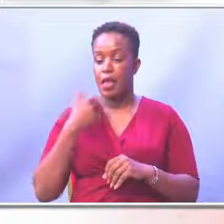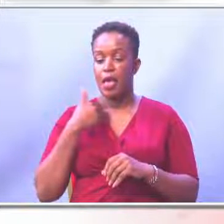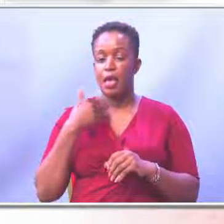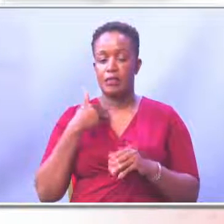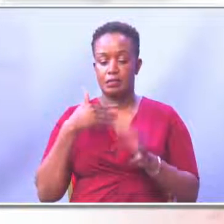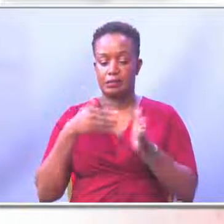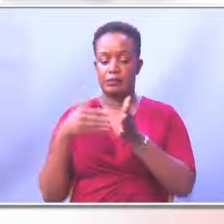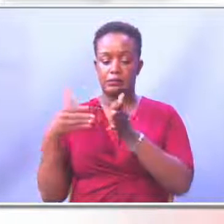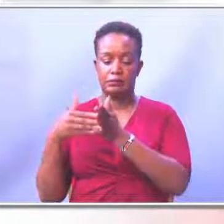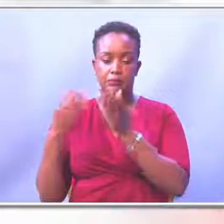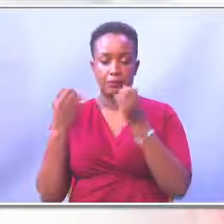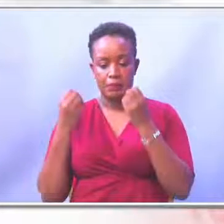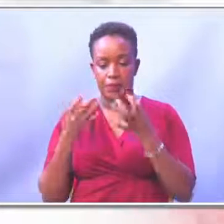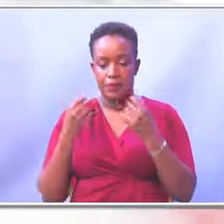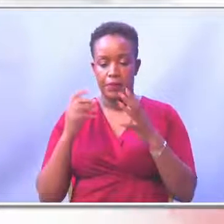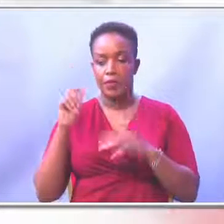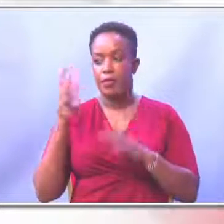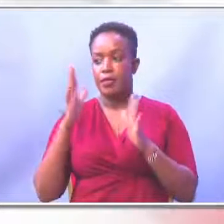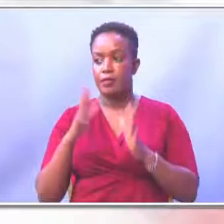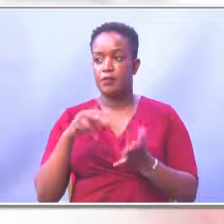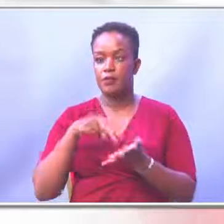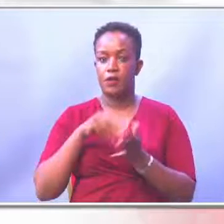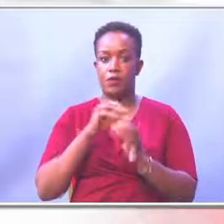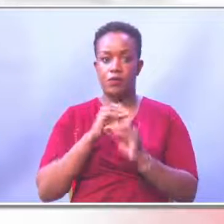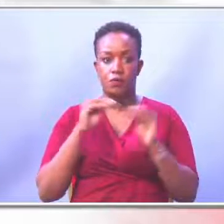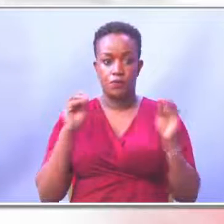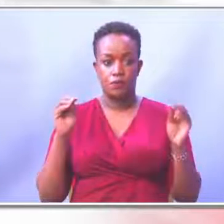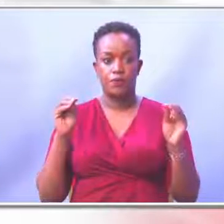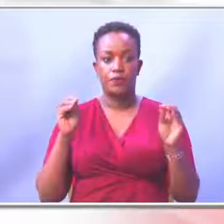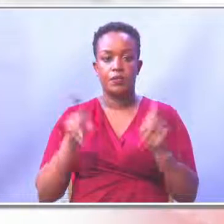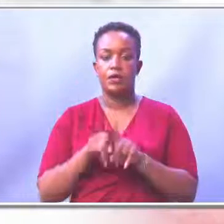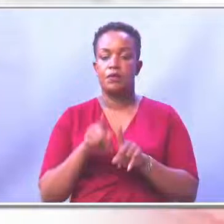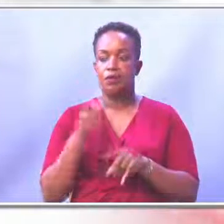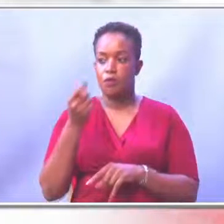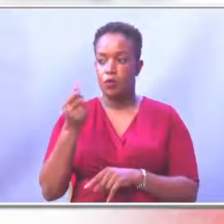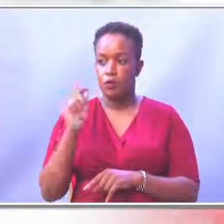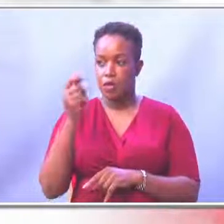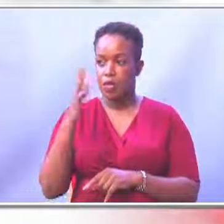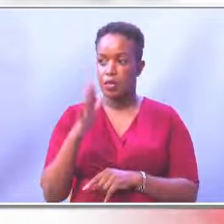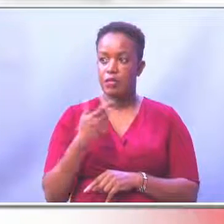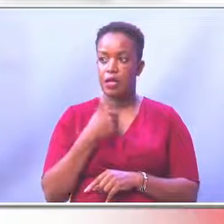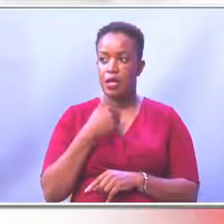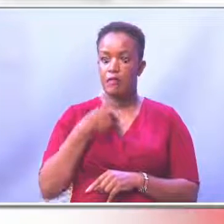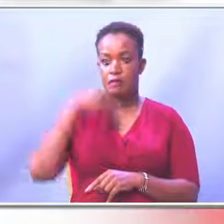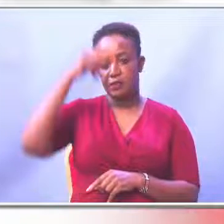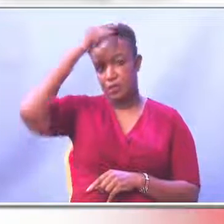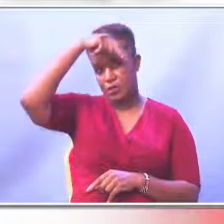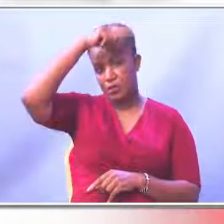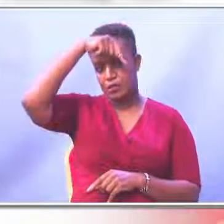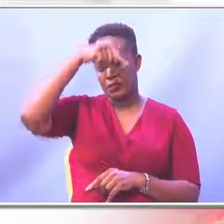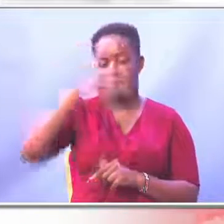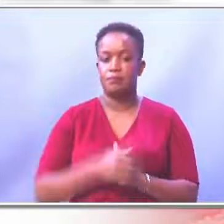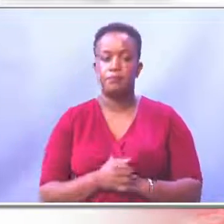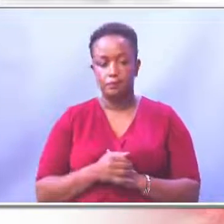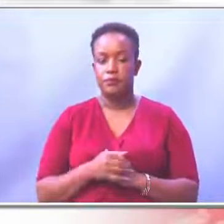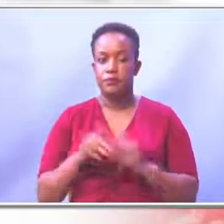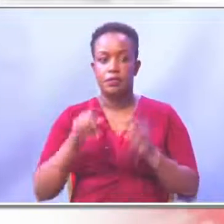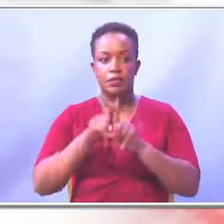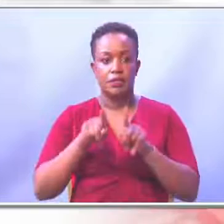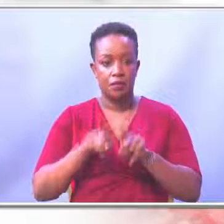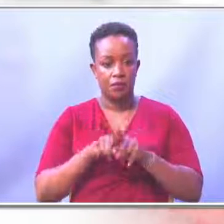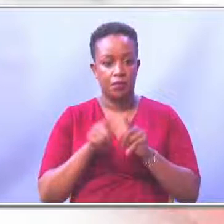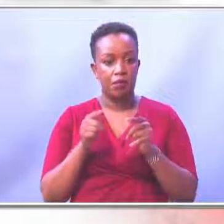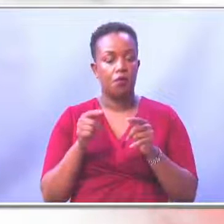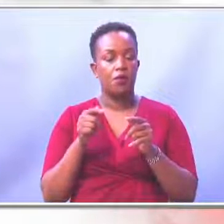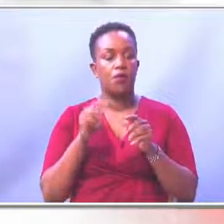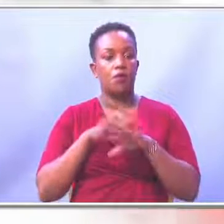Kenyans from running for elective posts since only a few Kenyans have a degree. He quoted the Kenya Census of 2019 that